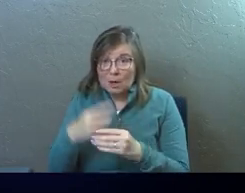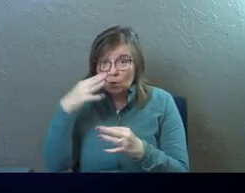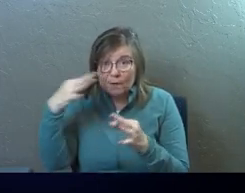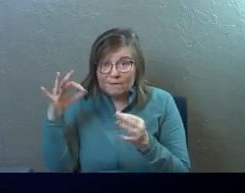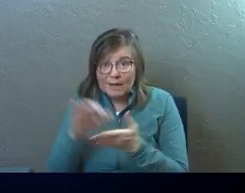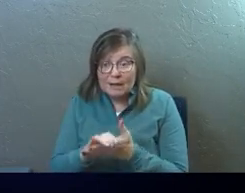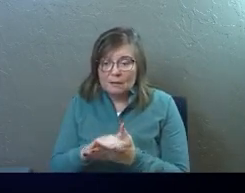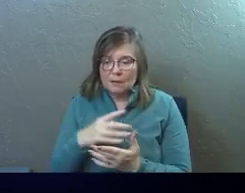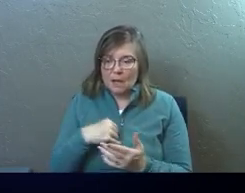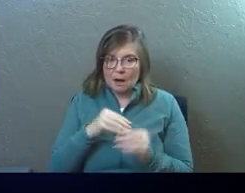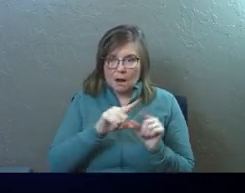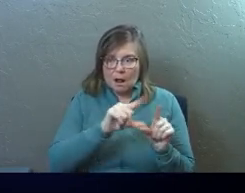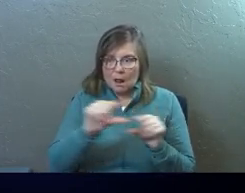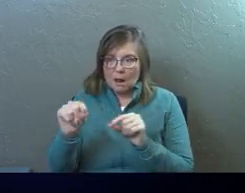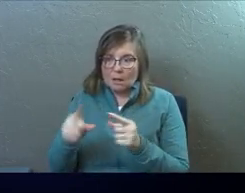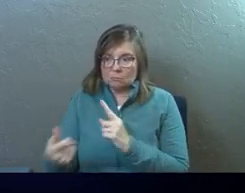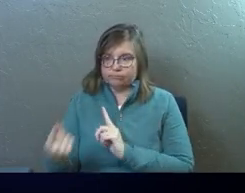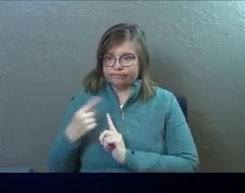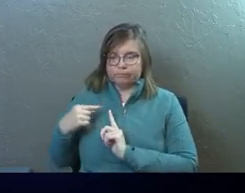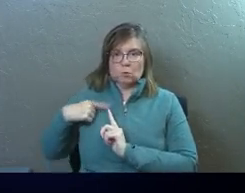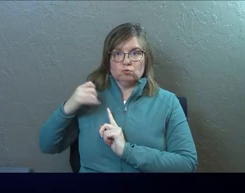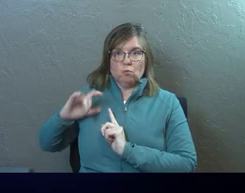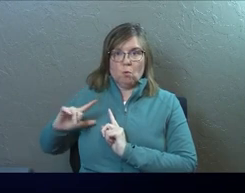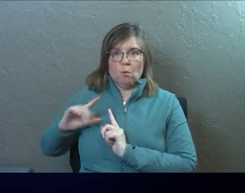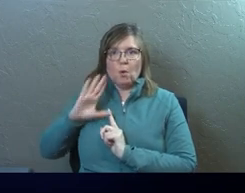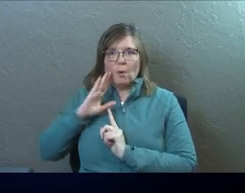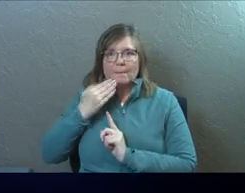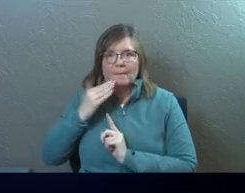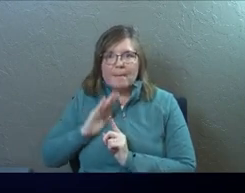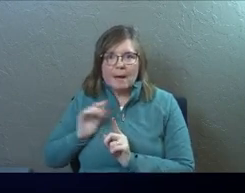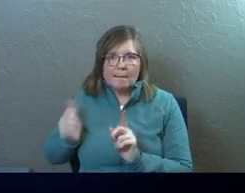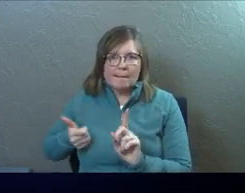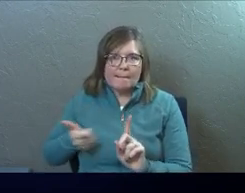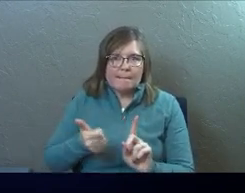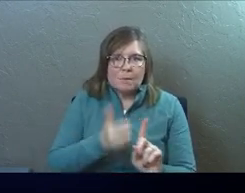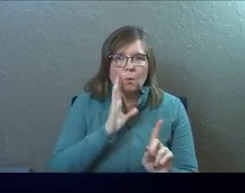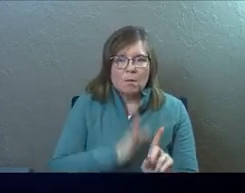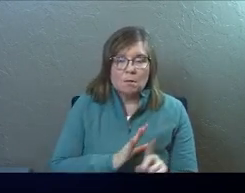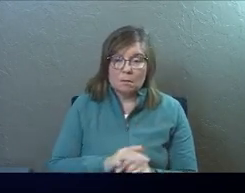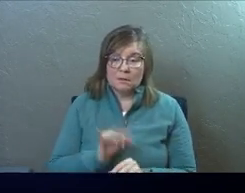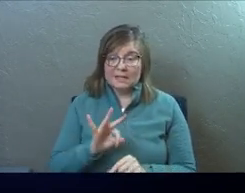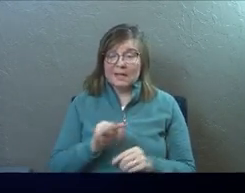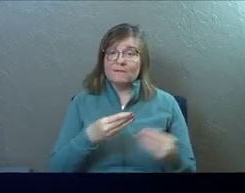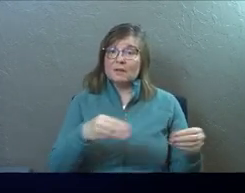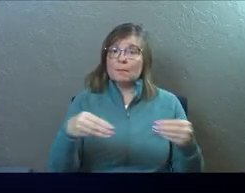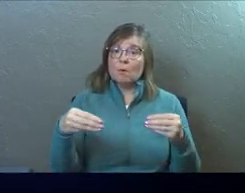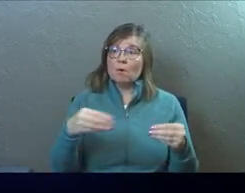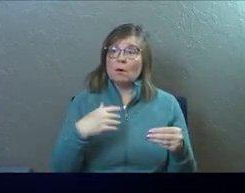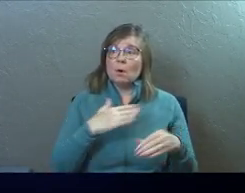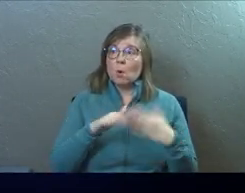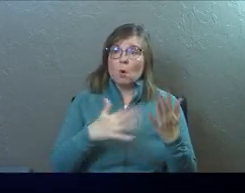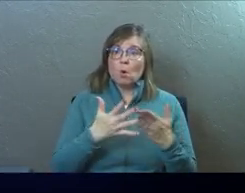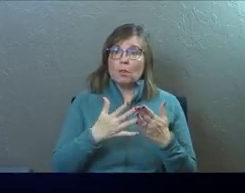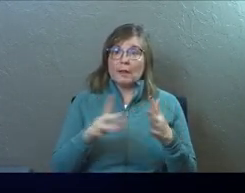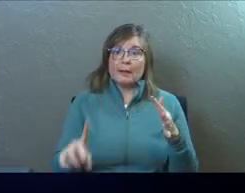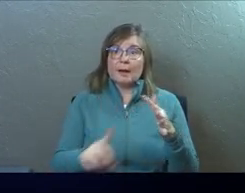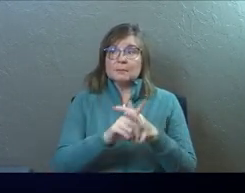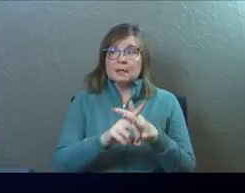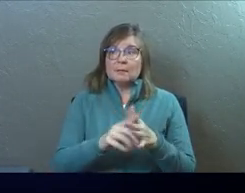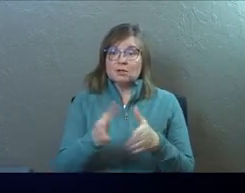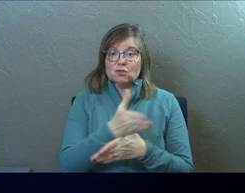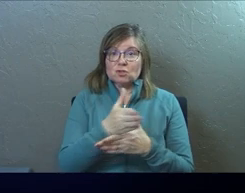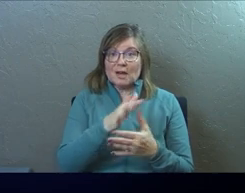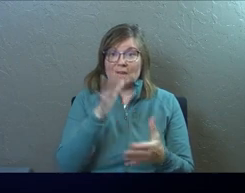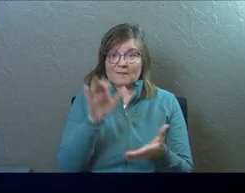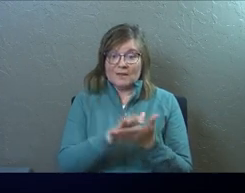your faith and it gets around to Saul, it's going to be bad. If you're in the marketplace and this whole thing comes up and